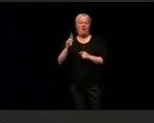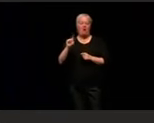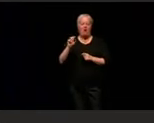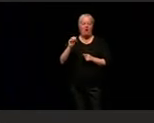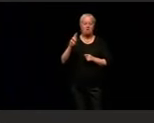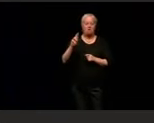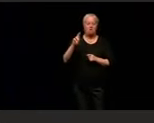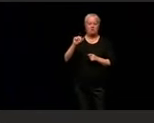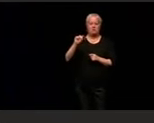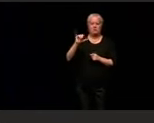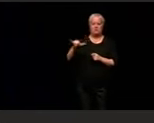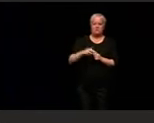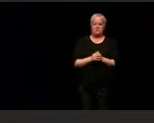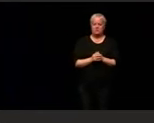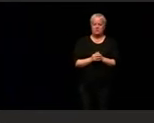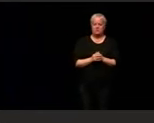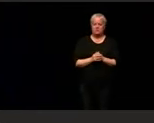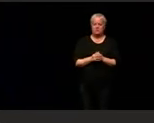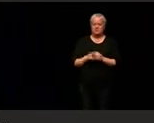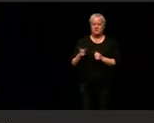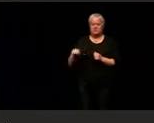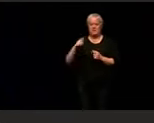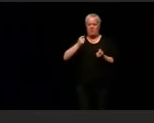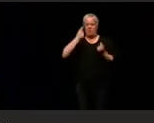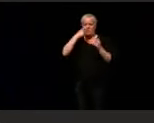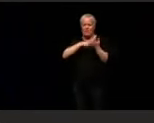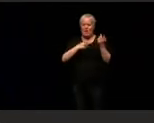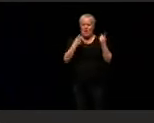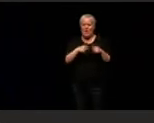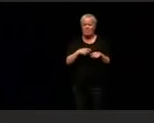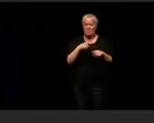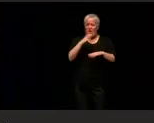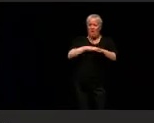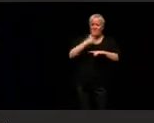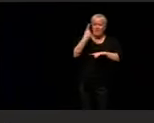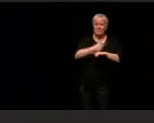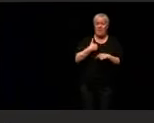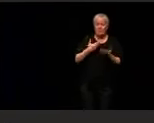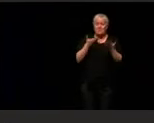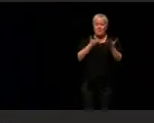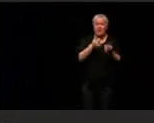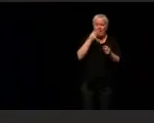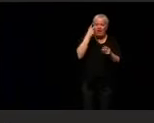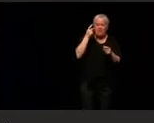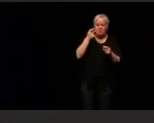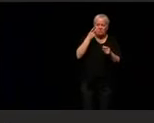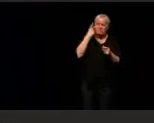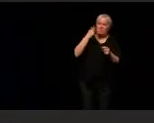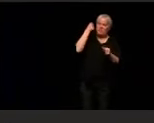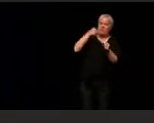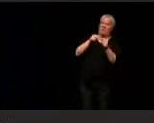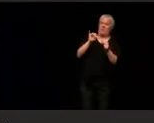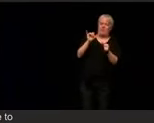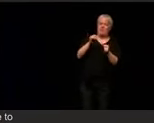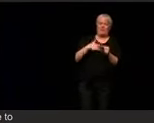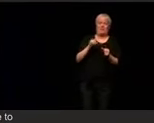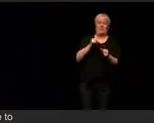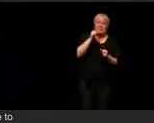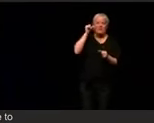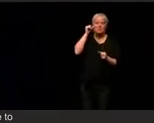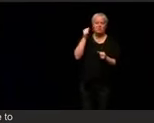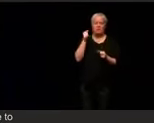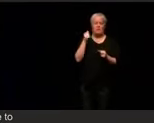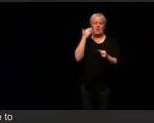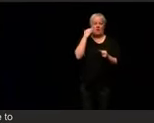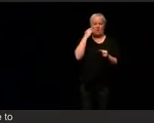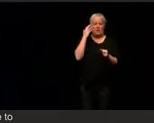what happened that fateful day, I was there on the floor. I remember it like it was yesterday. We were in